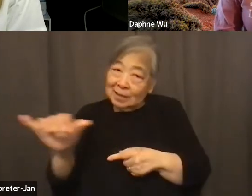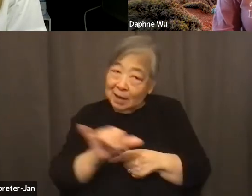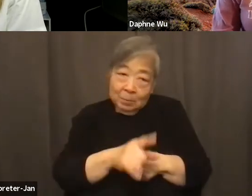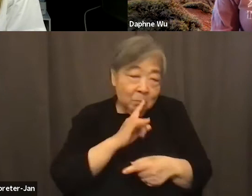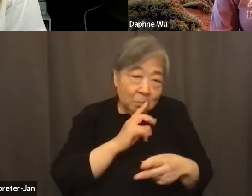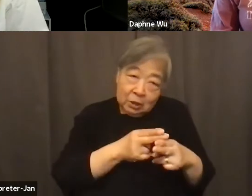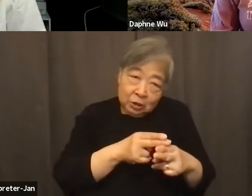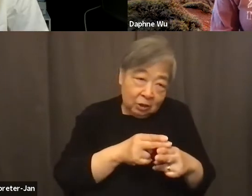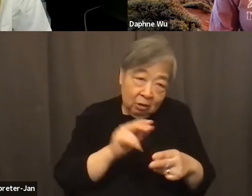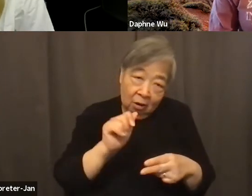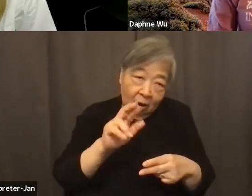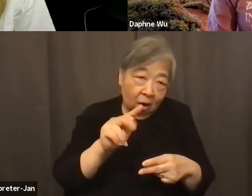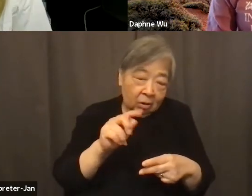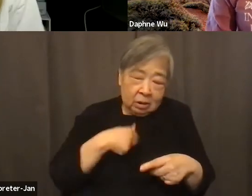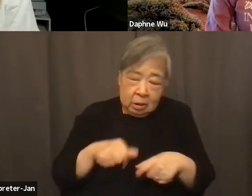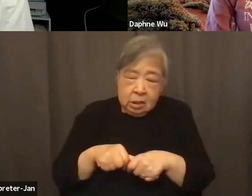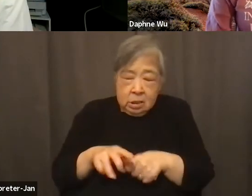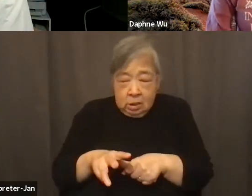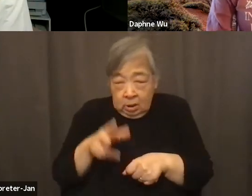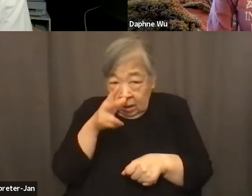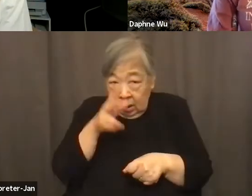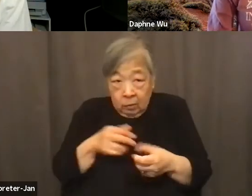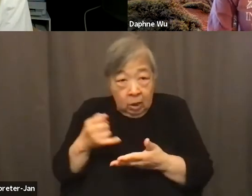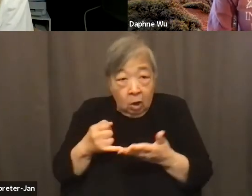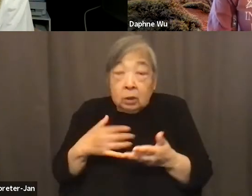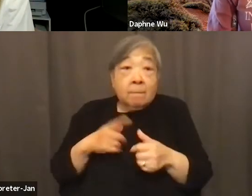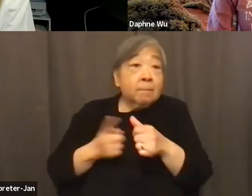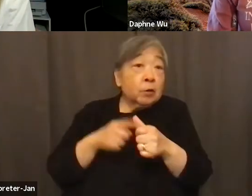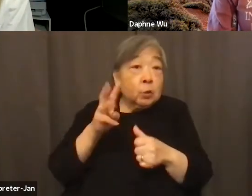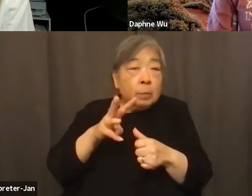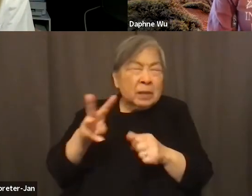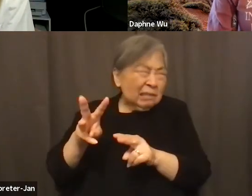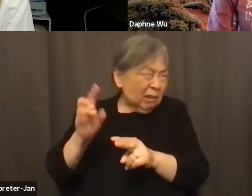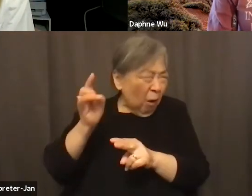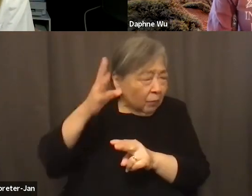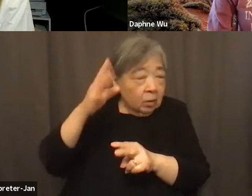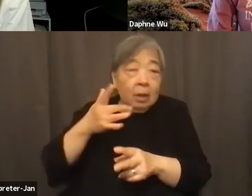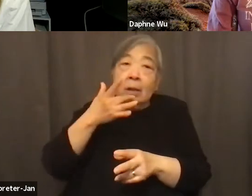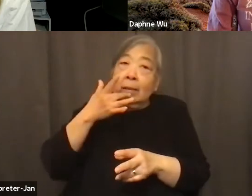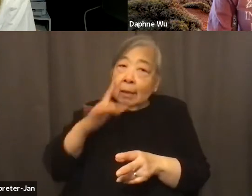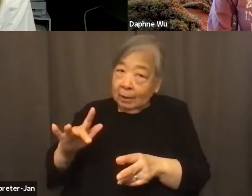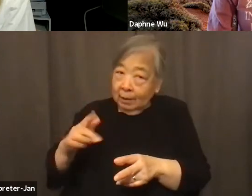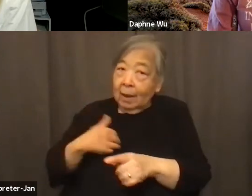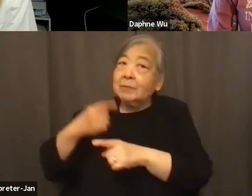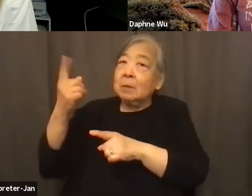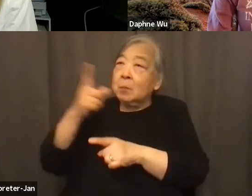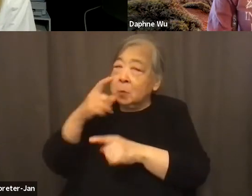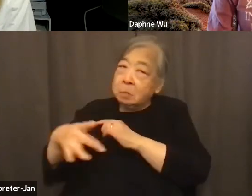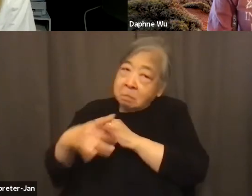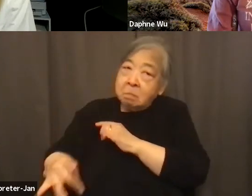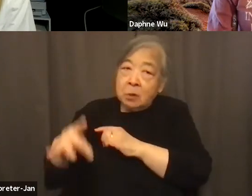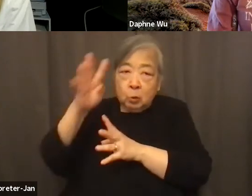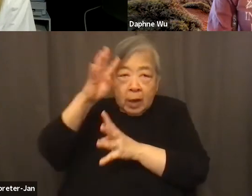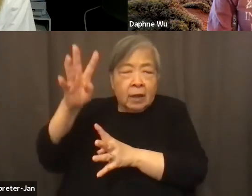I'm a terrible artist, like our first website was so awful. Luckily, we have a really great head of creative now who takes that on. But I,